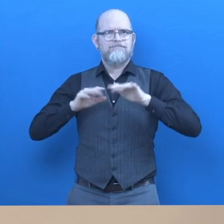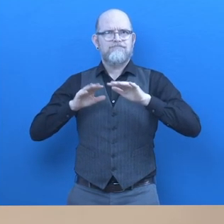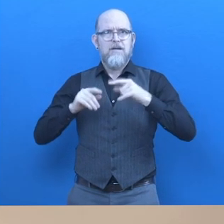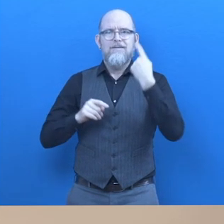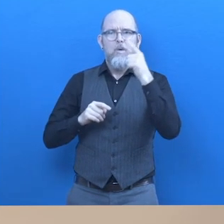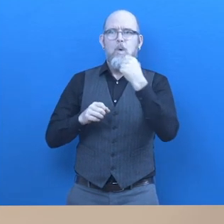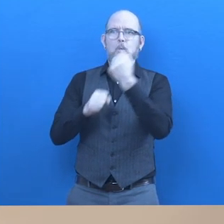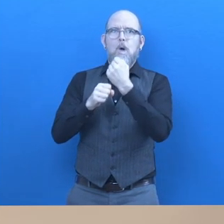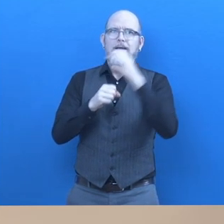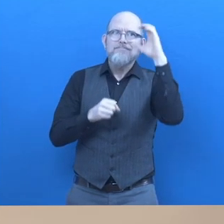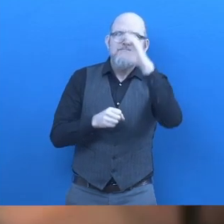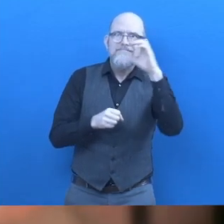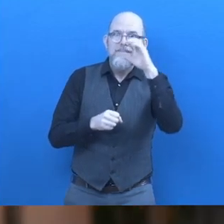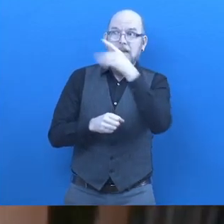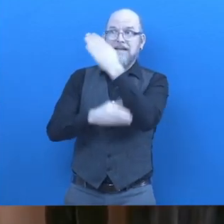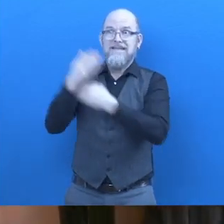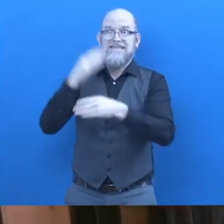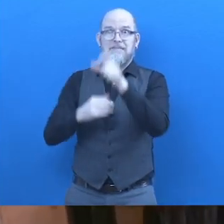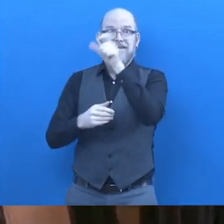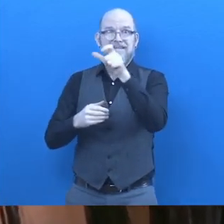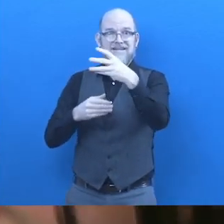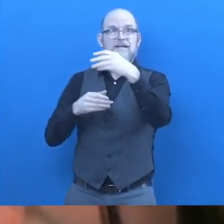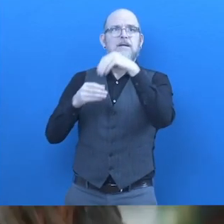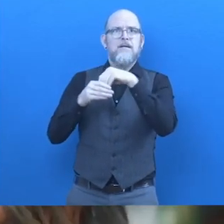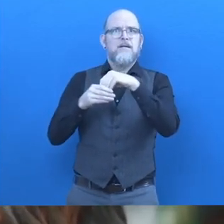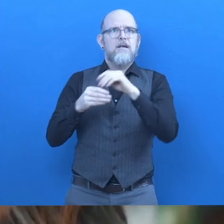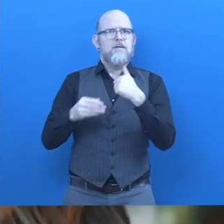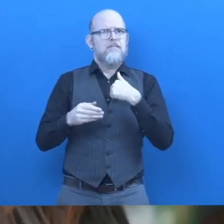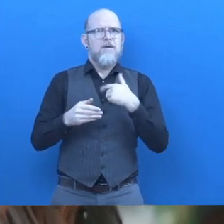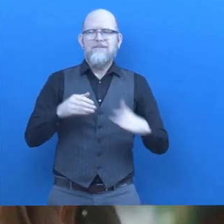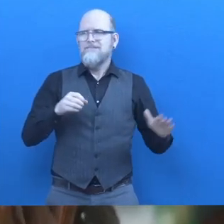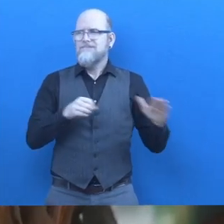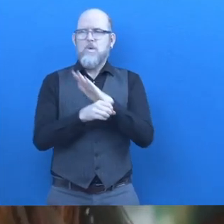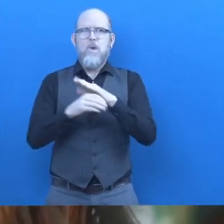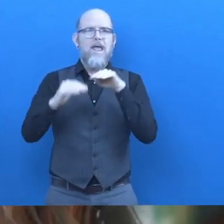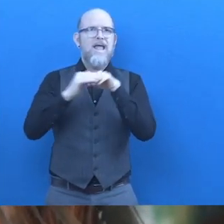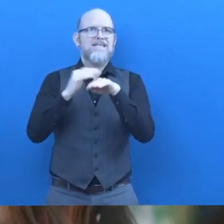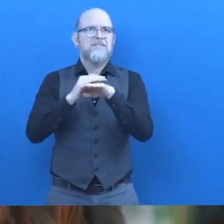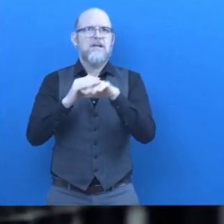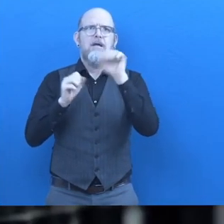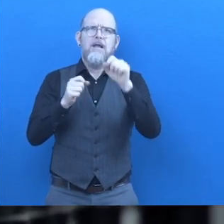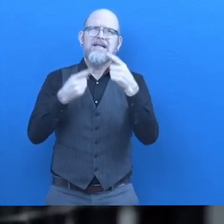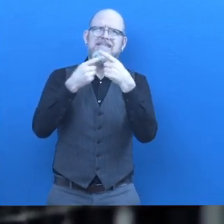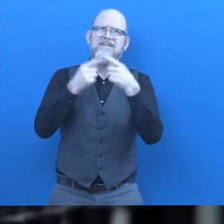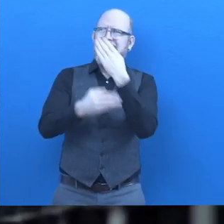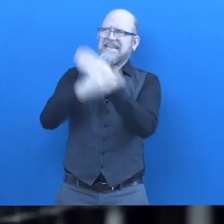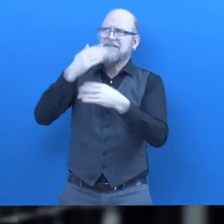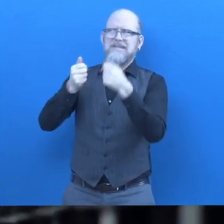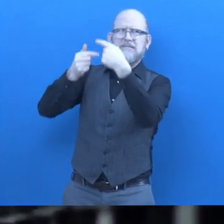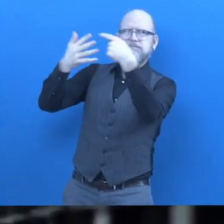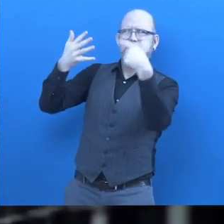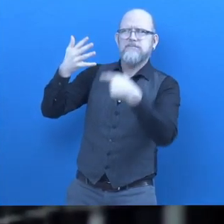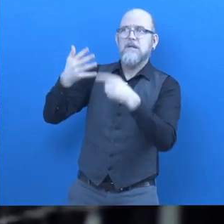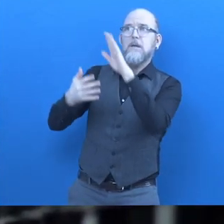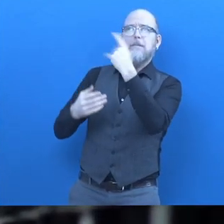for people with disabilities. Our platform is totally accessible for different kinds of disabilities and we have a